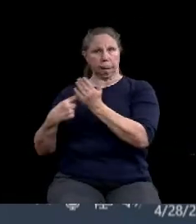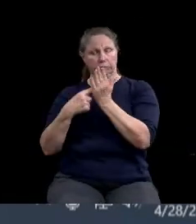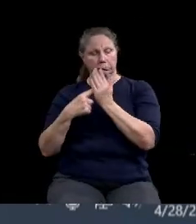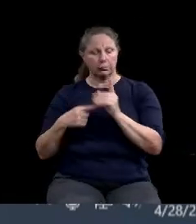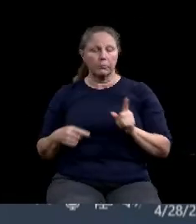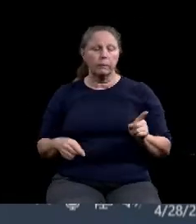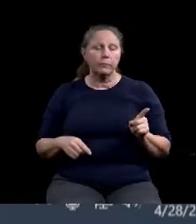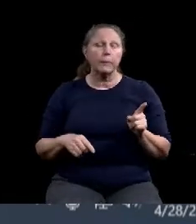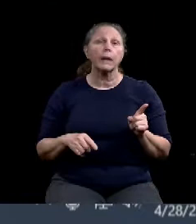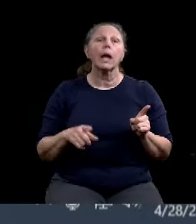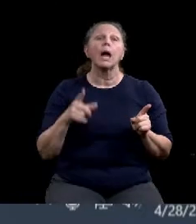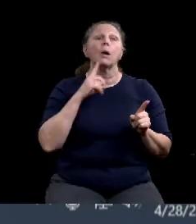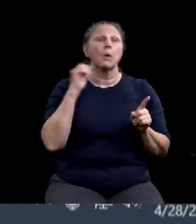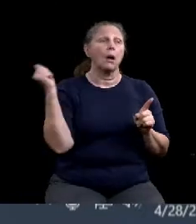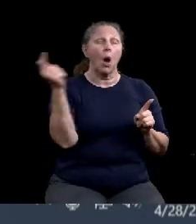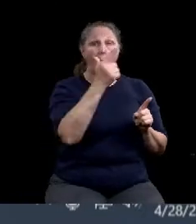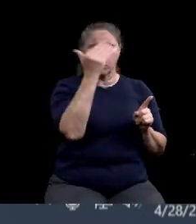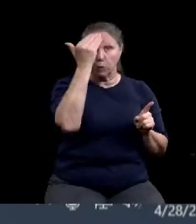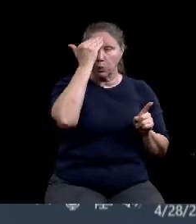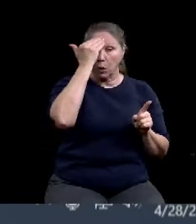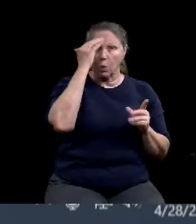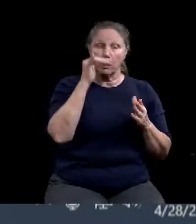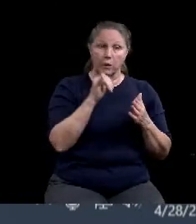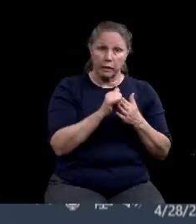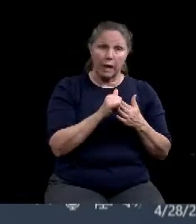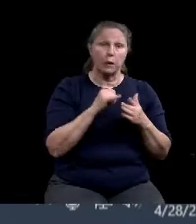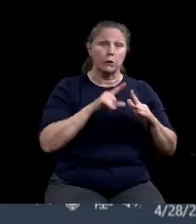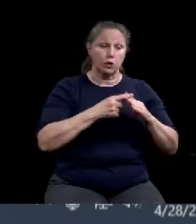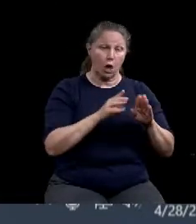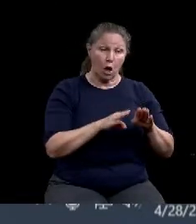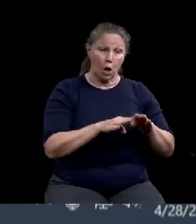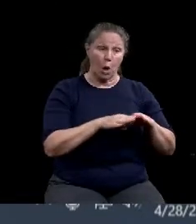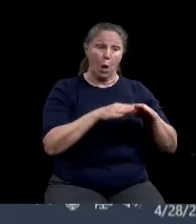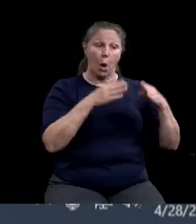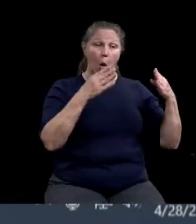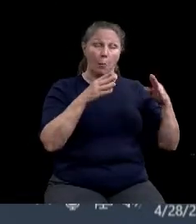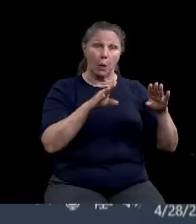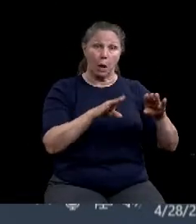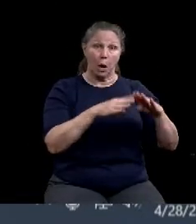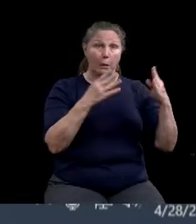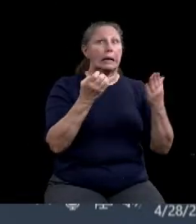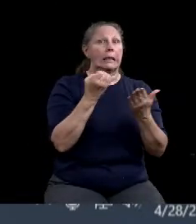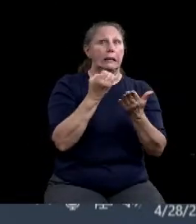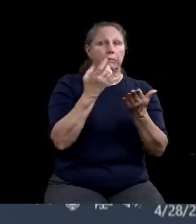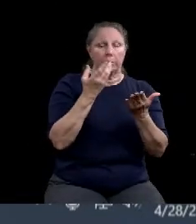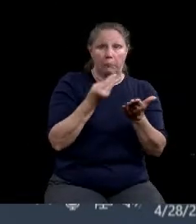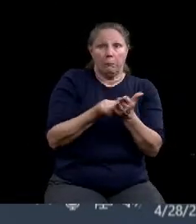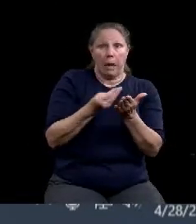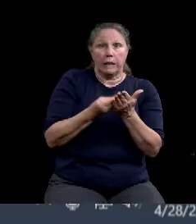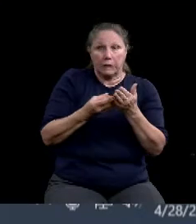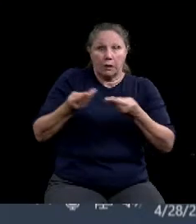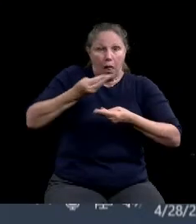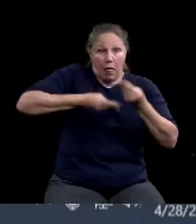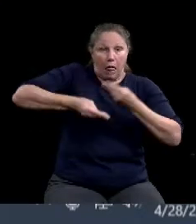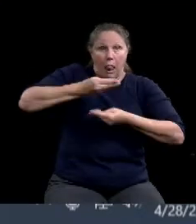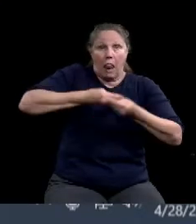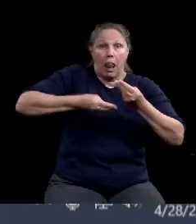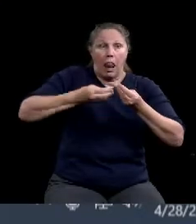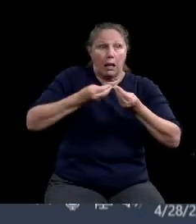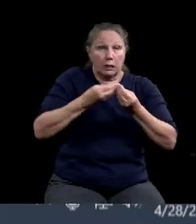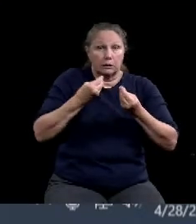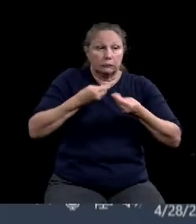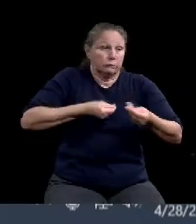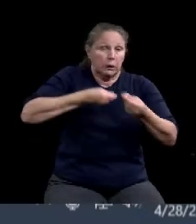starting to open up some businesses and our economy is starting to open up, which is great, I think, but let's remember that we still have a fight ahead of us.